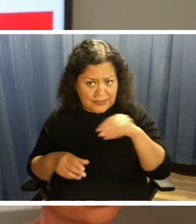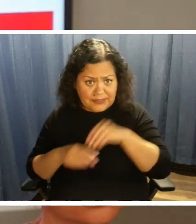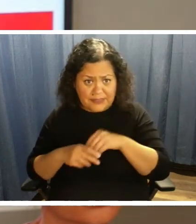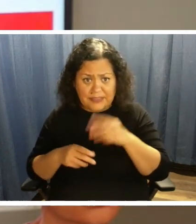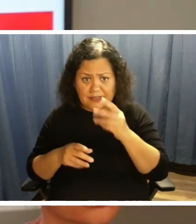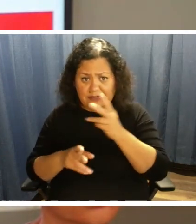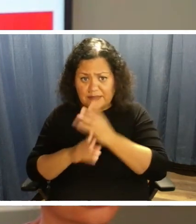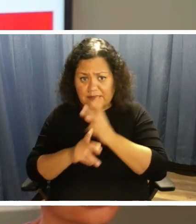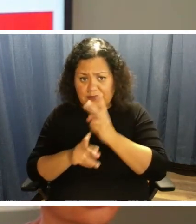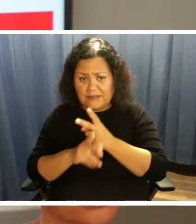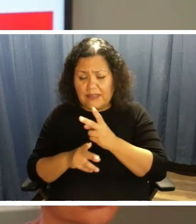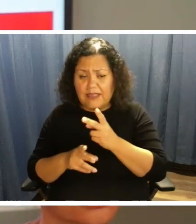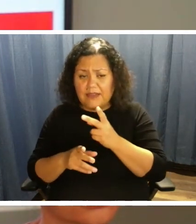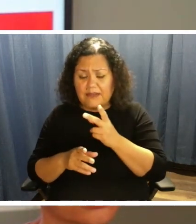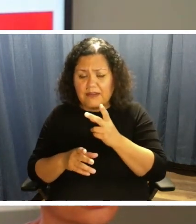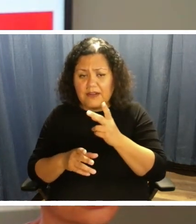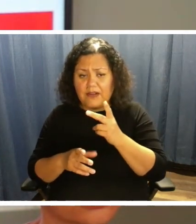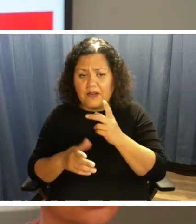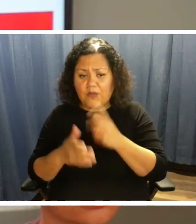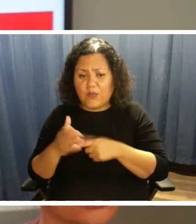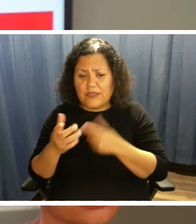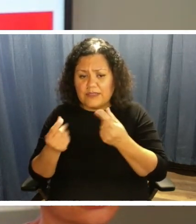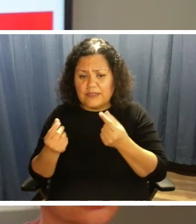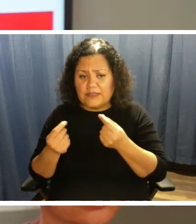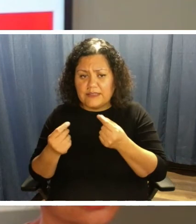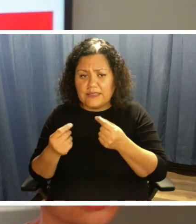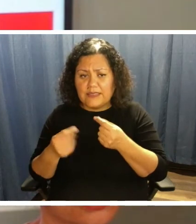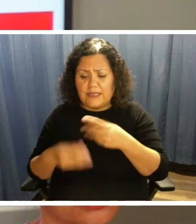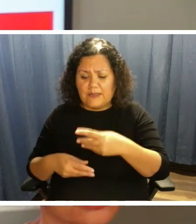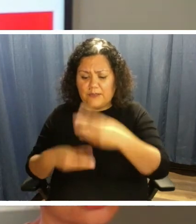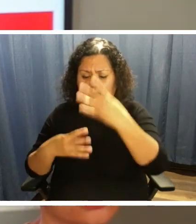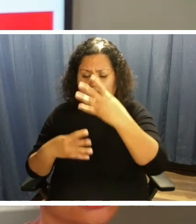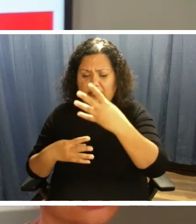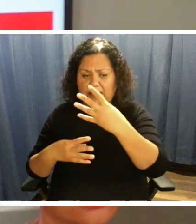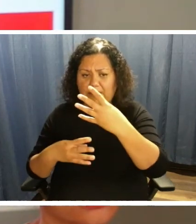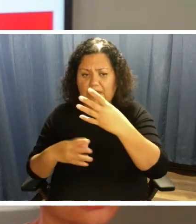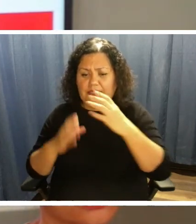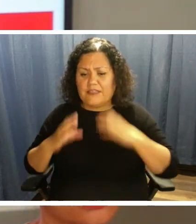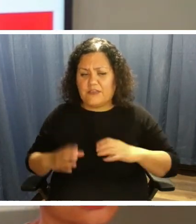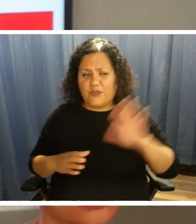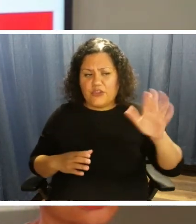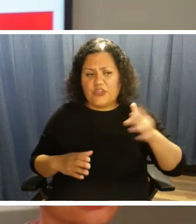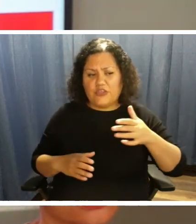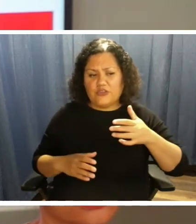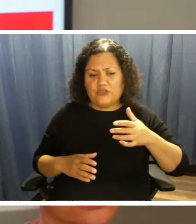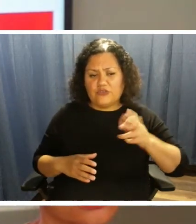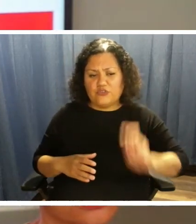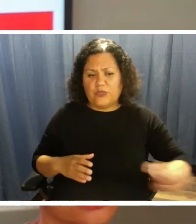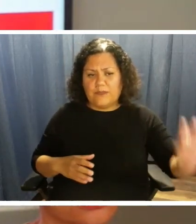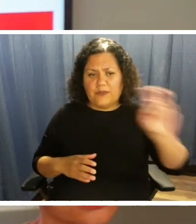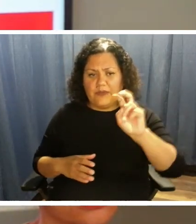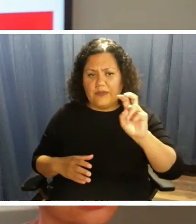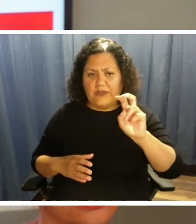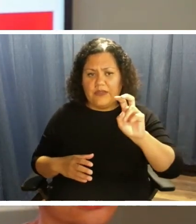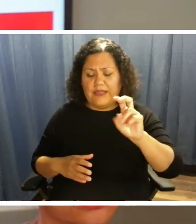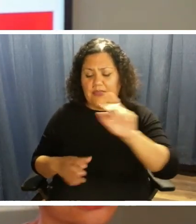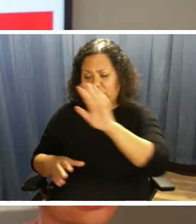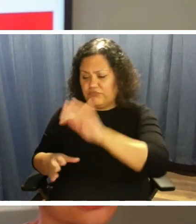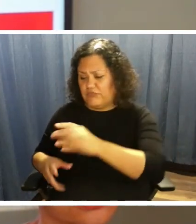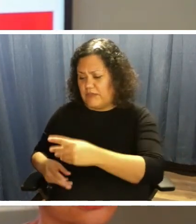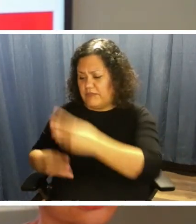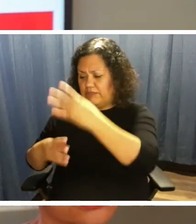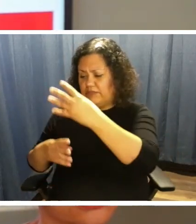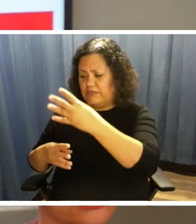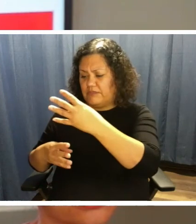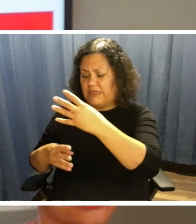this GPS does, it, it brings up the customer's trip and it pulls that information for the address and then it tells